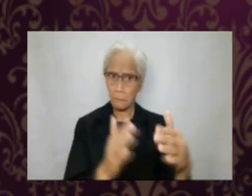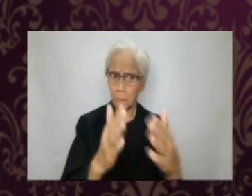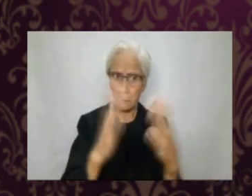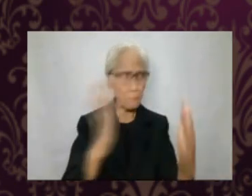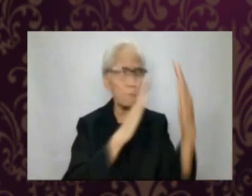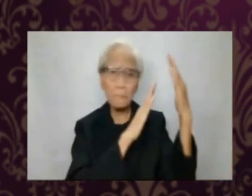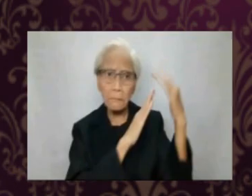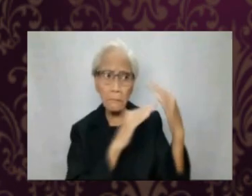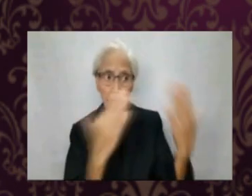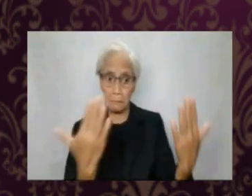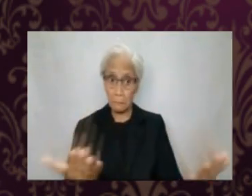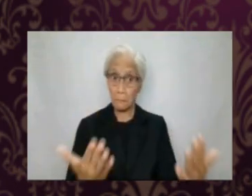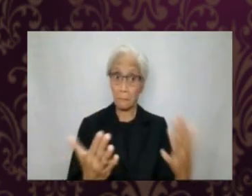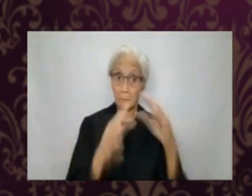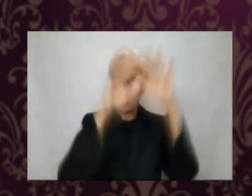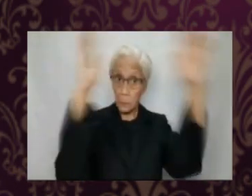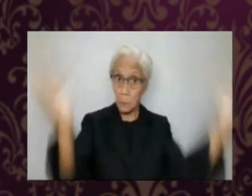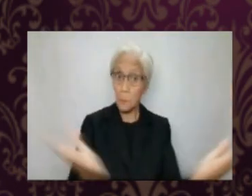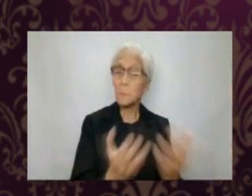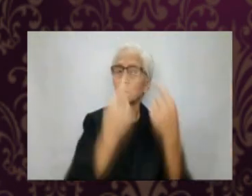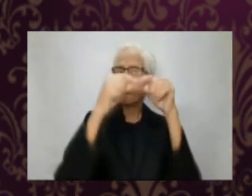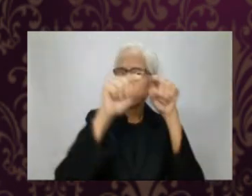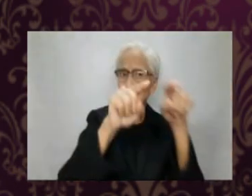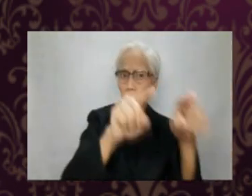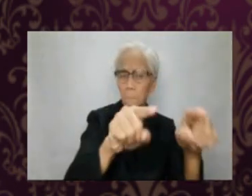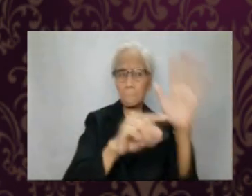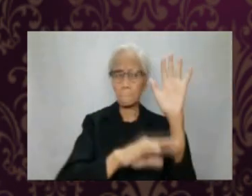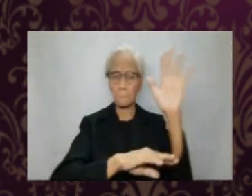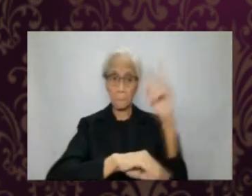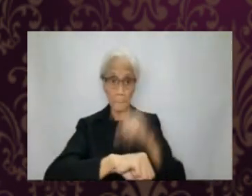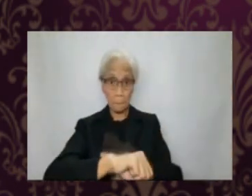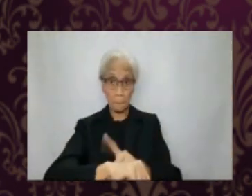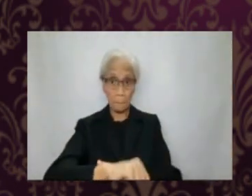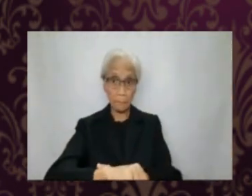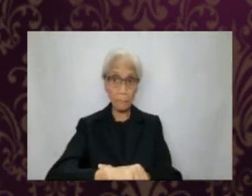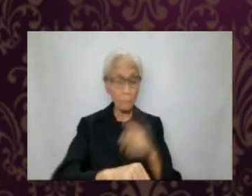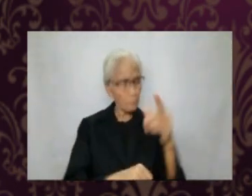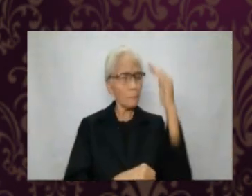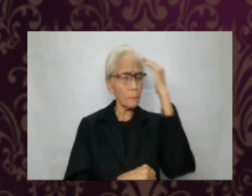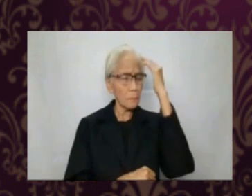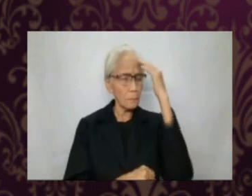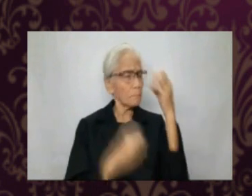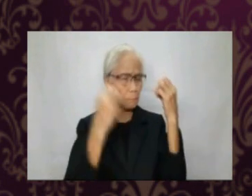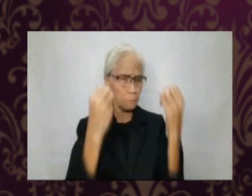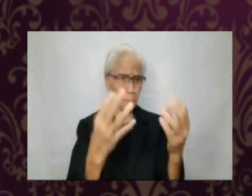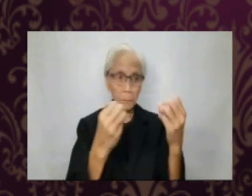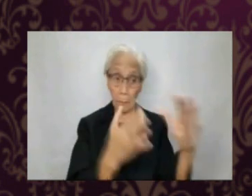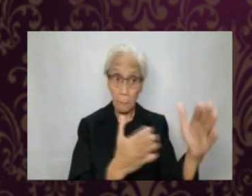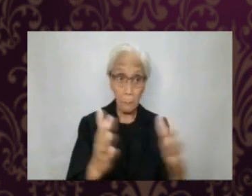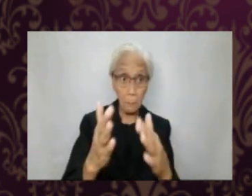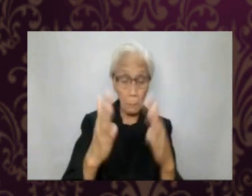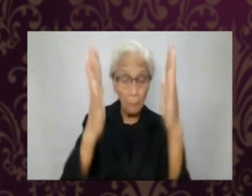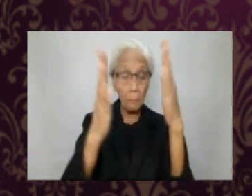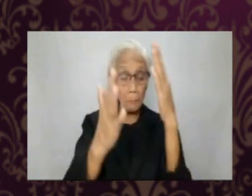Jesus invites us to be instruments of hope to this world, now going through its widowing